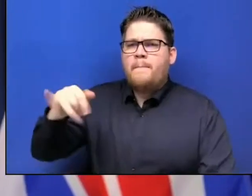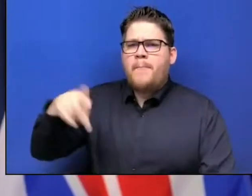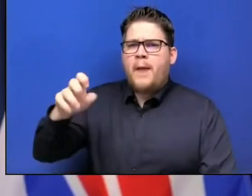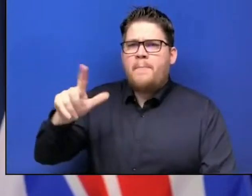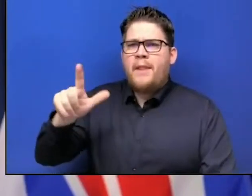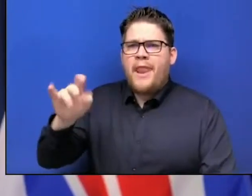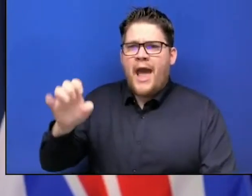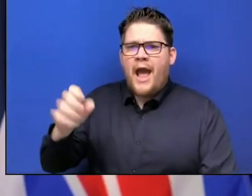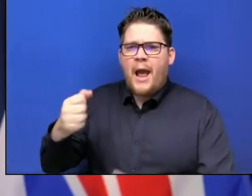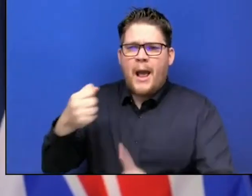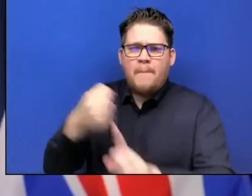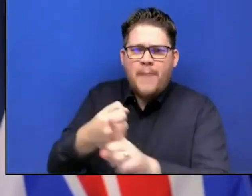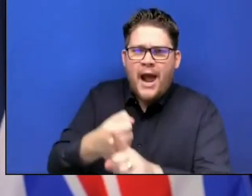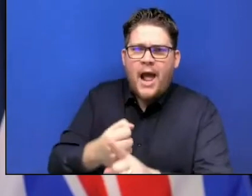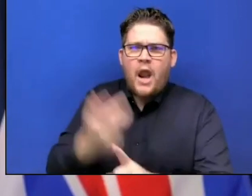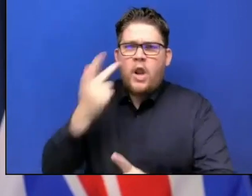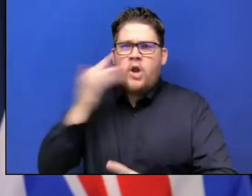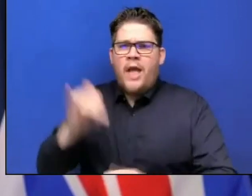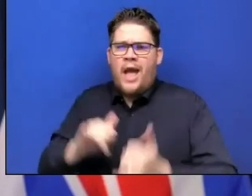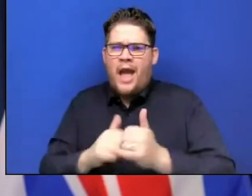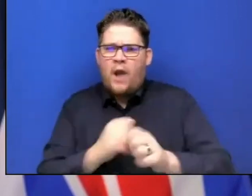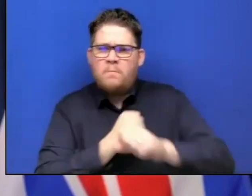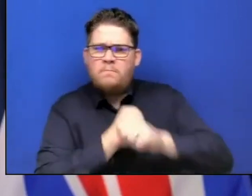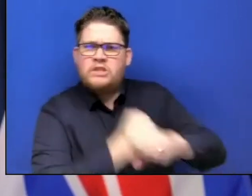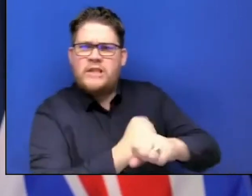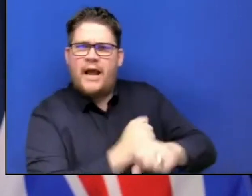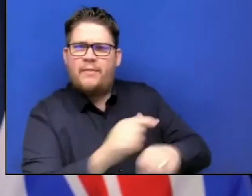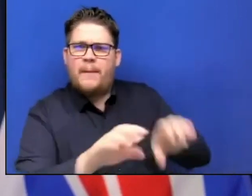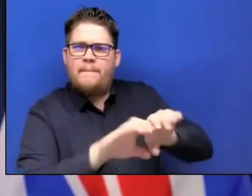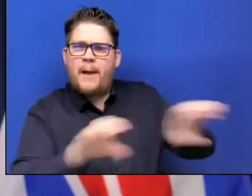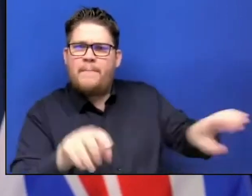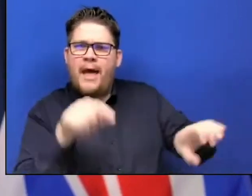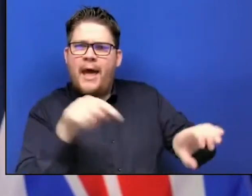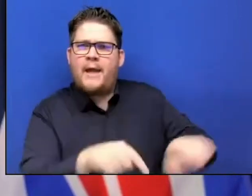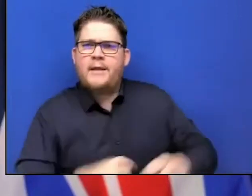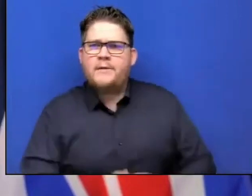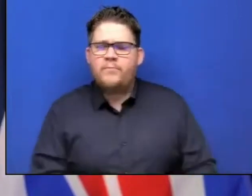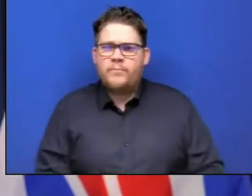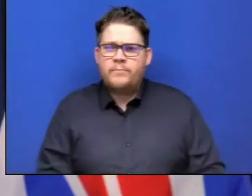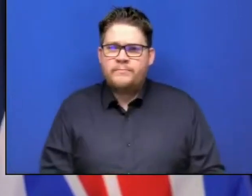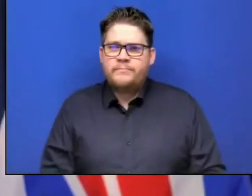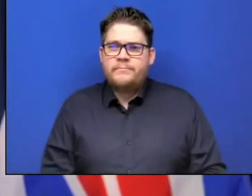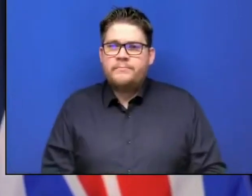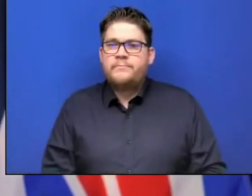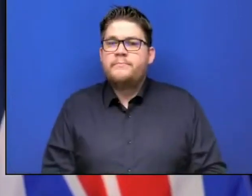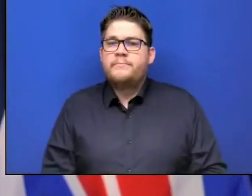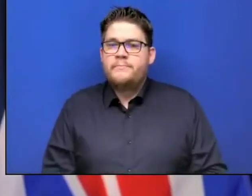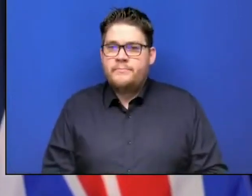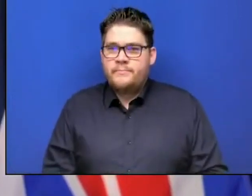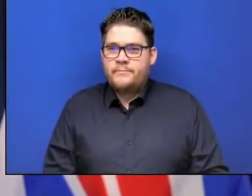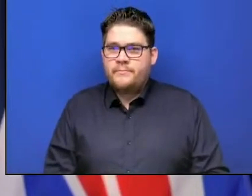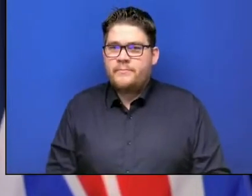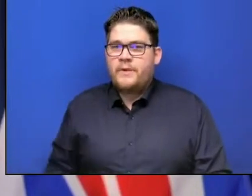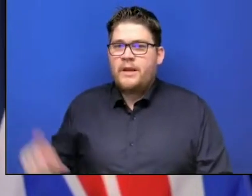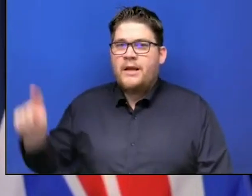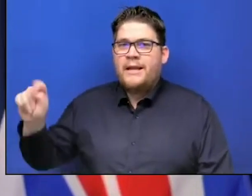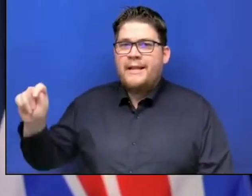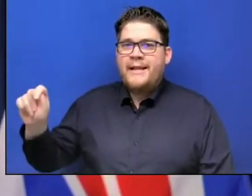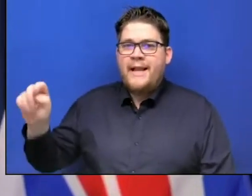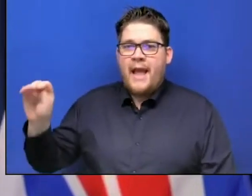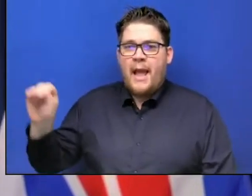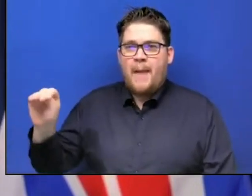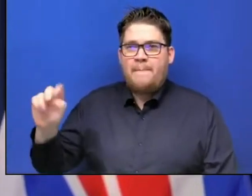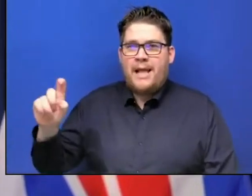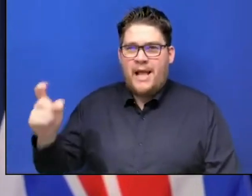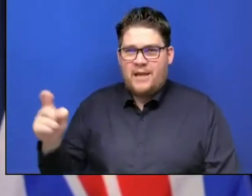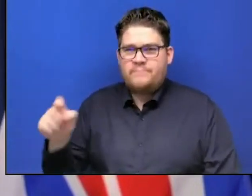protections there are for pipelines against these types of storms that we saw last week. TMX is working around the clock with more